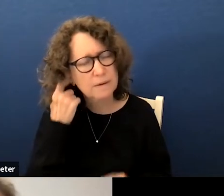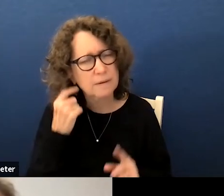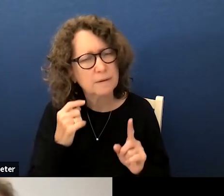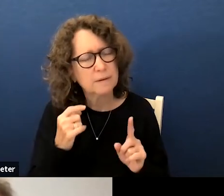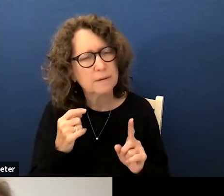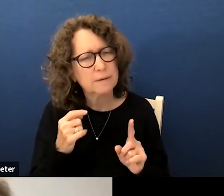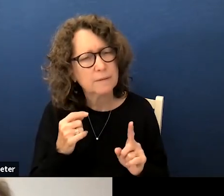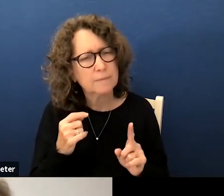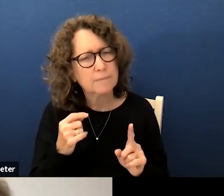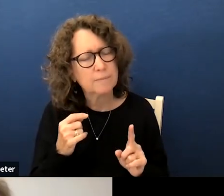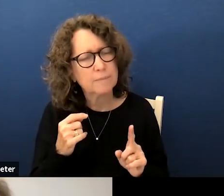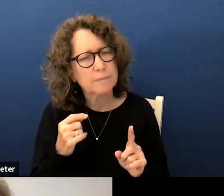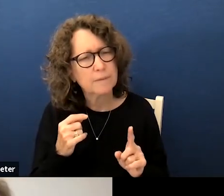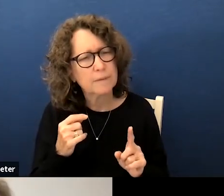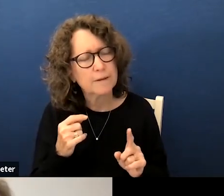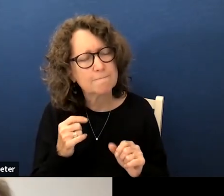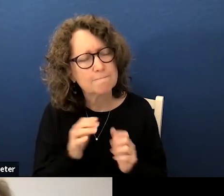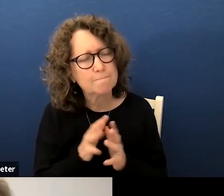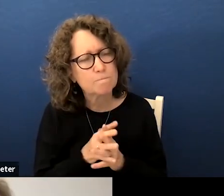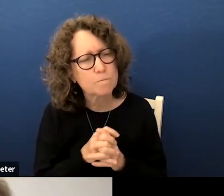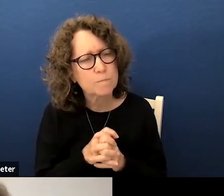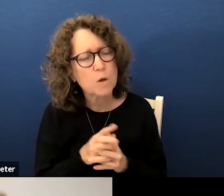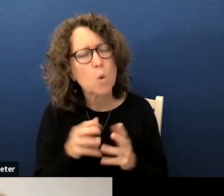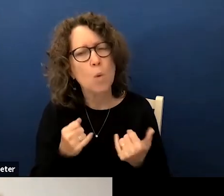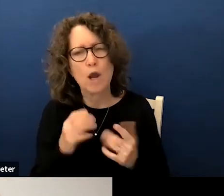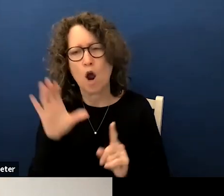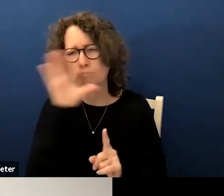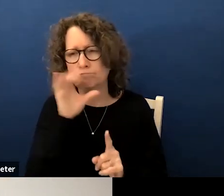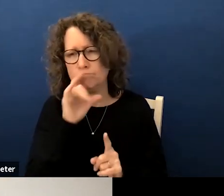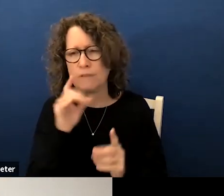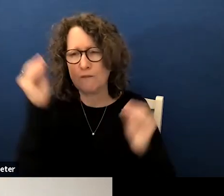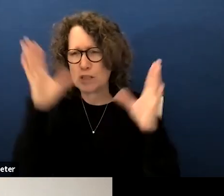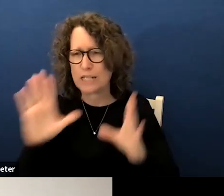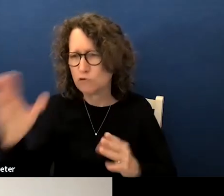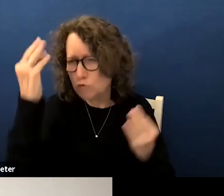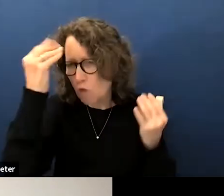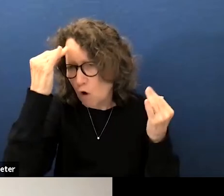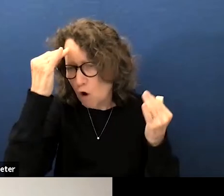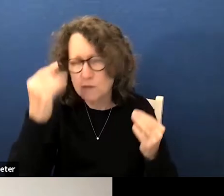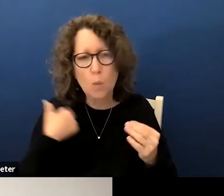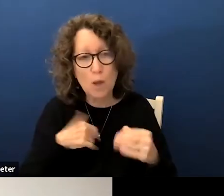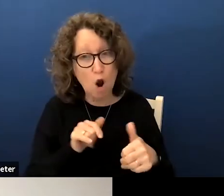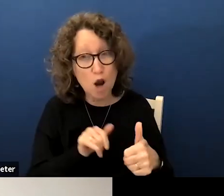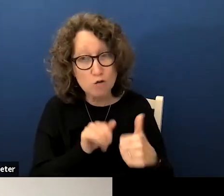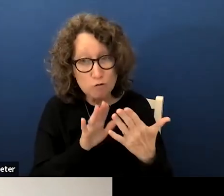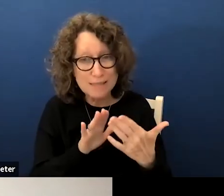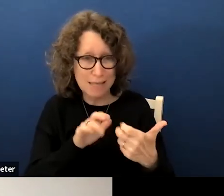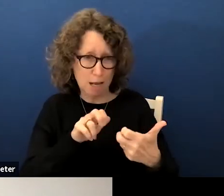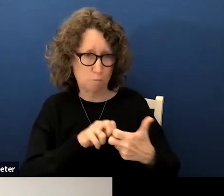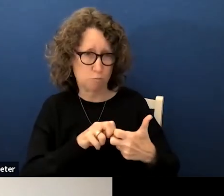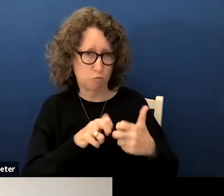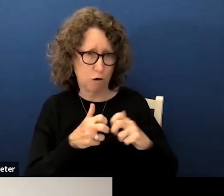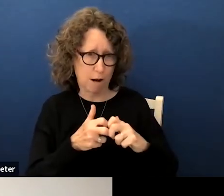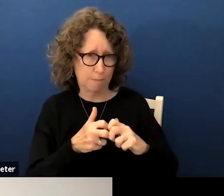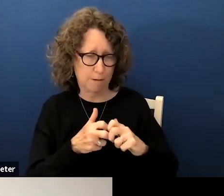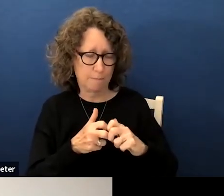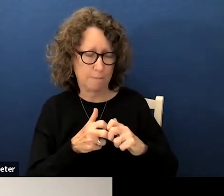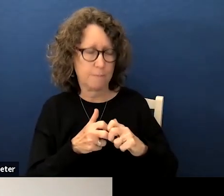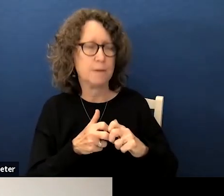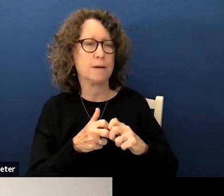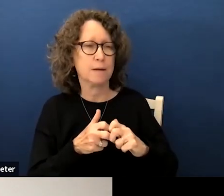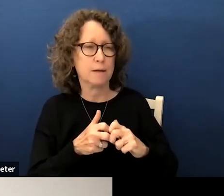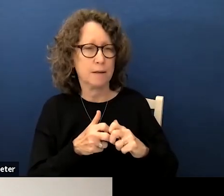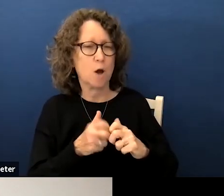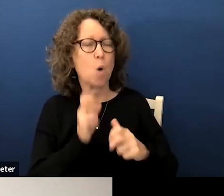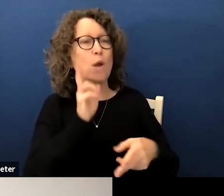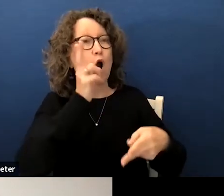their guide their thoughts because we're we're addressing the problem so that we can we're